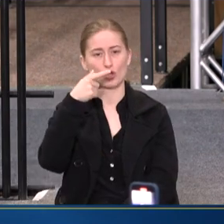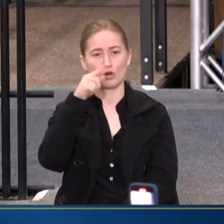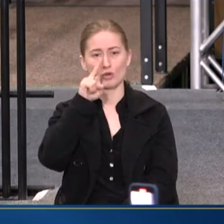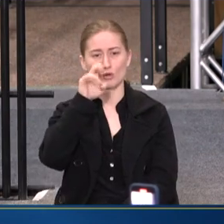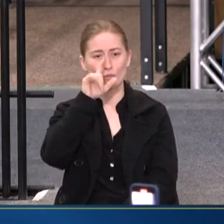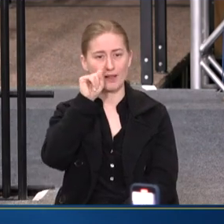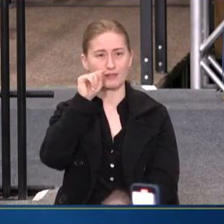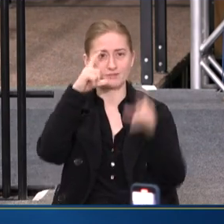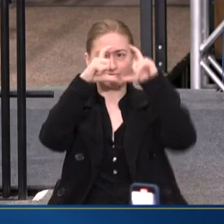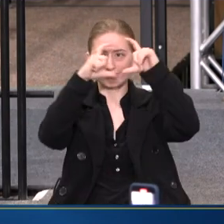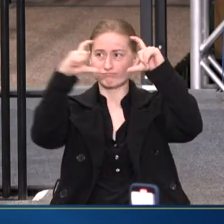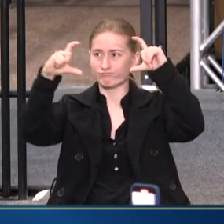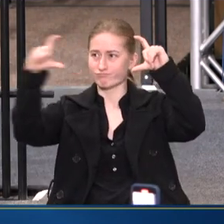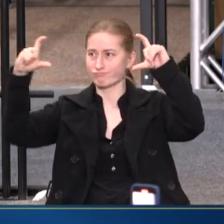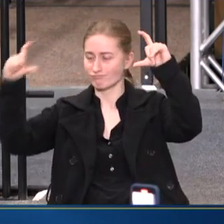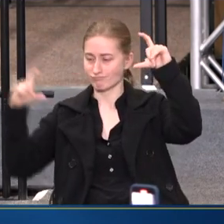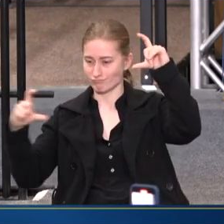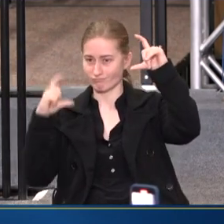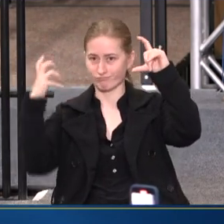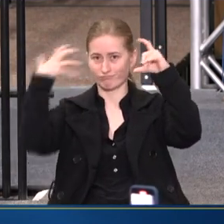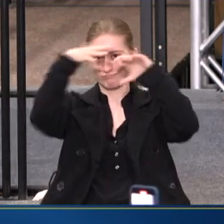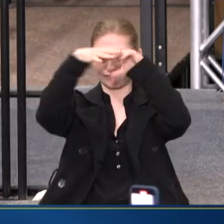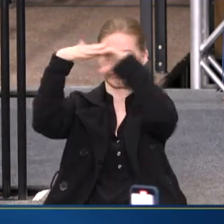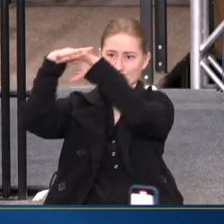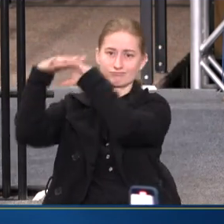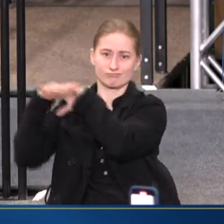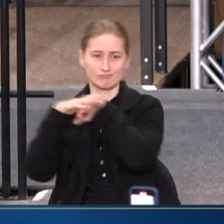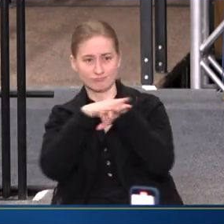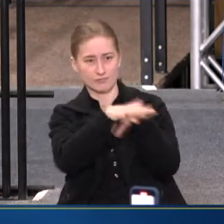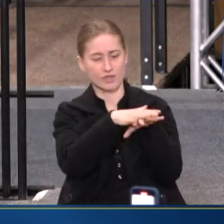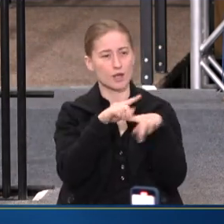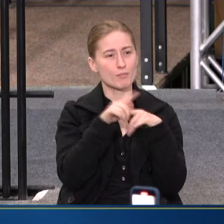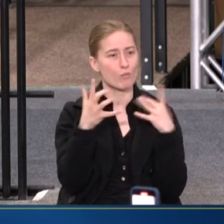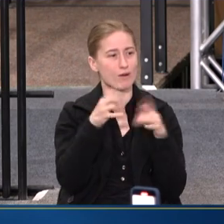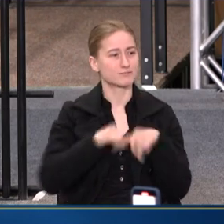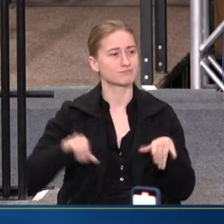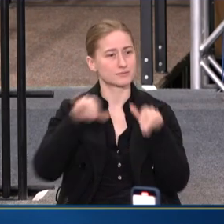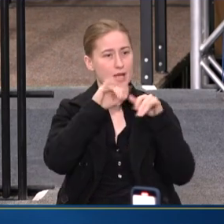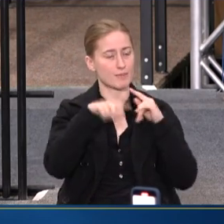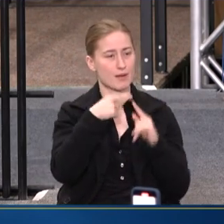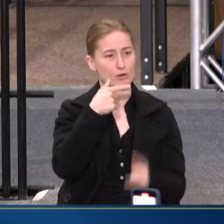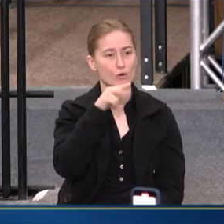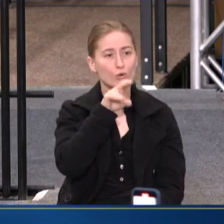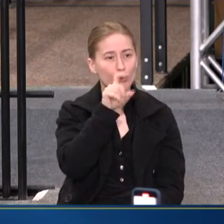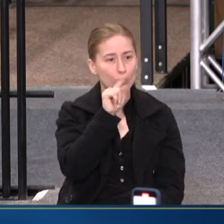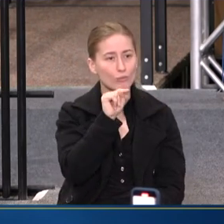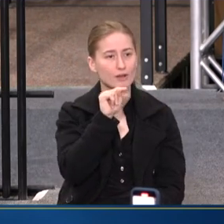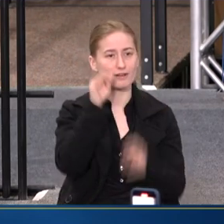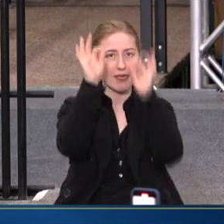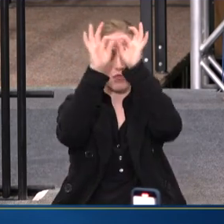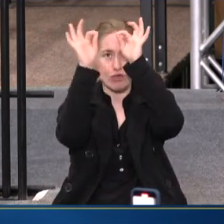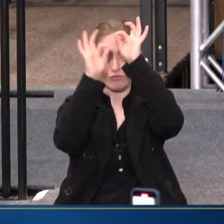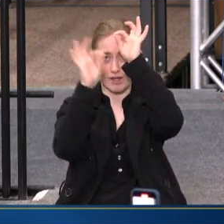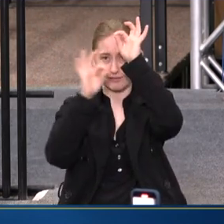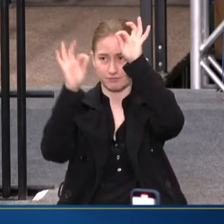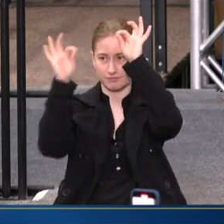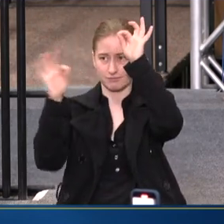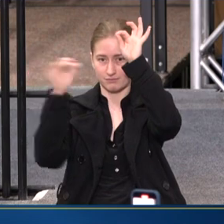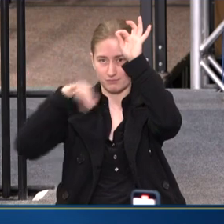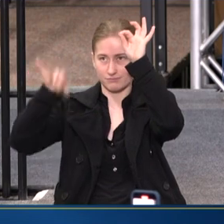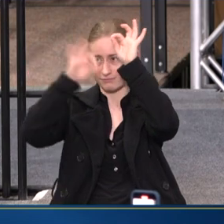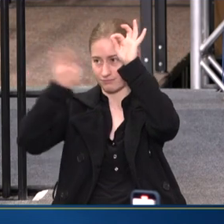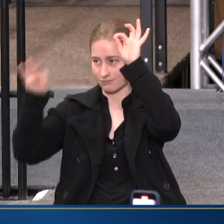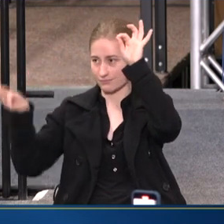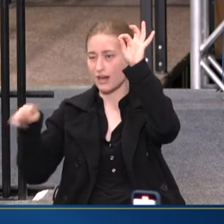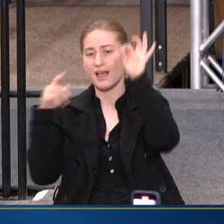THESE PATCHES THAT CONSTRUCT A QUILT. BUT WHAT'S THE COMMON THING ABOUT A QUILT? IS THAT THREAD THAT GOES THROUGH IT. AND WE LOOK AT